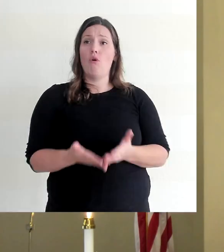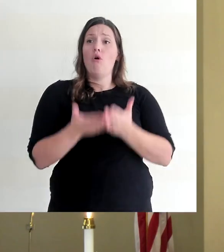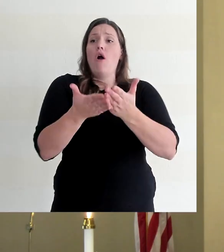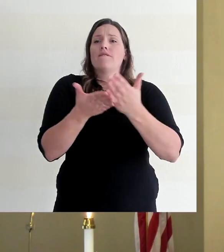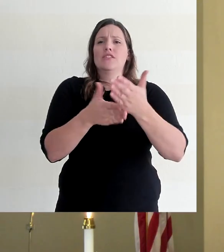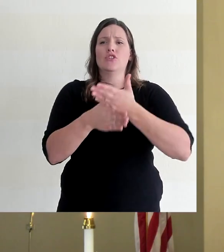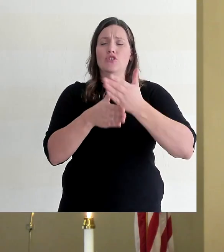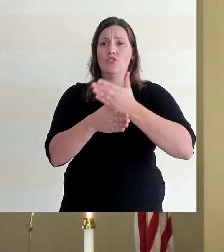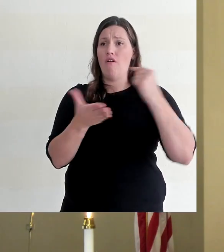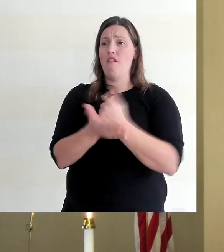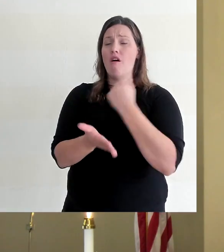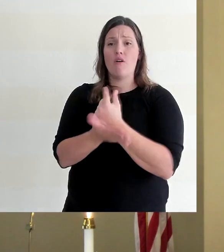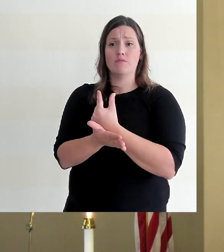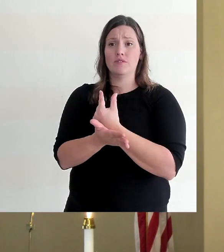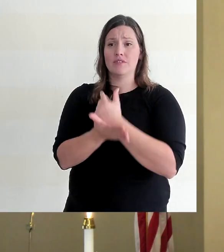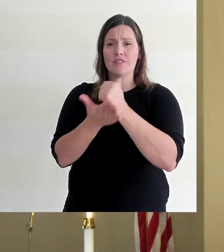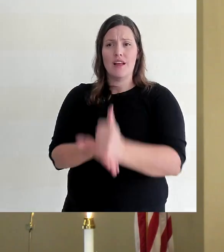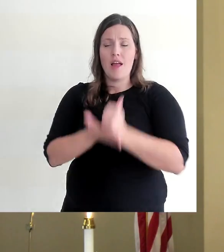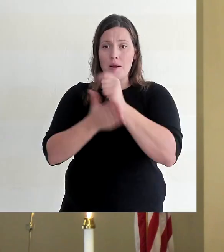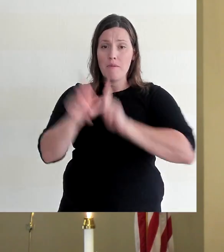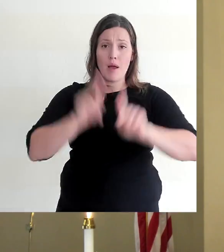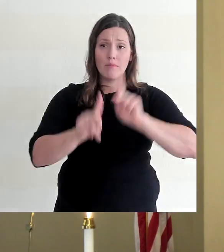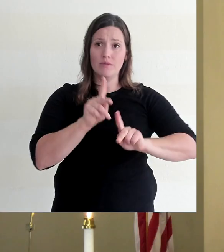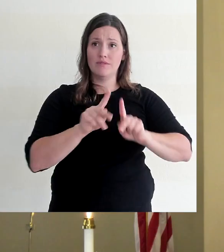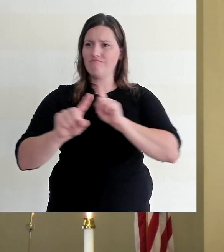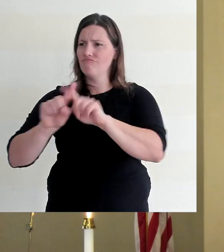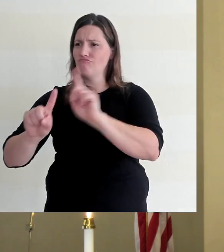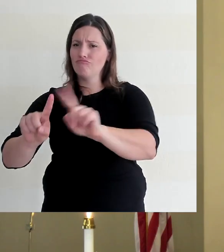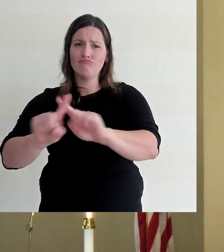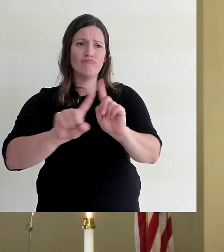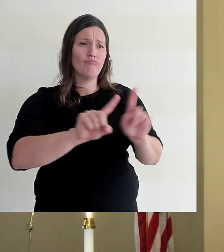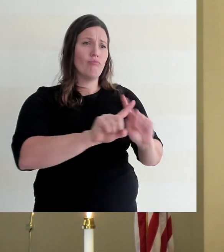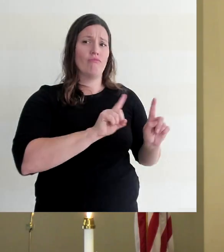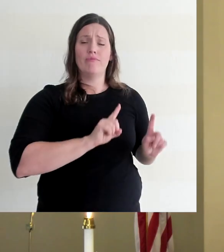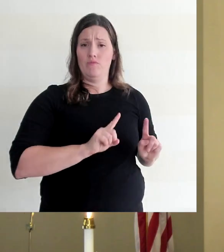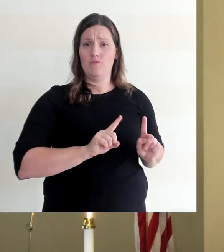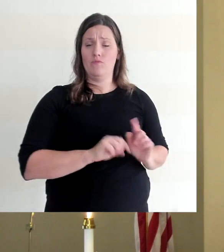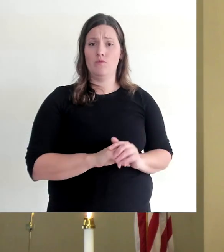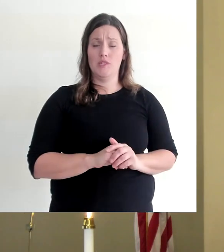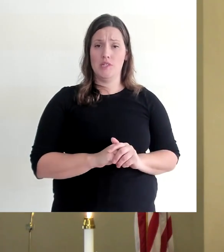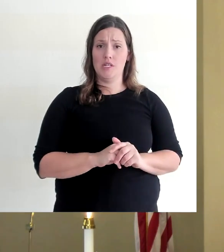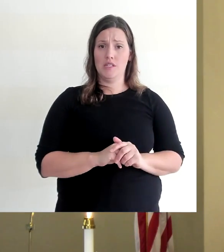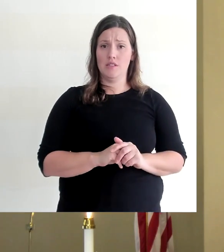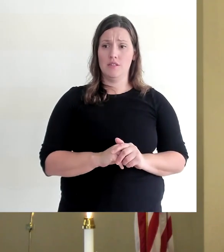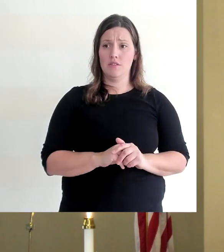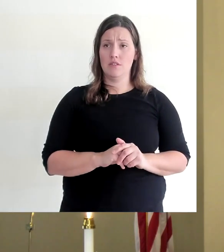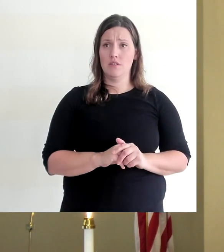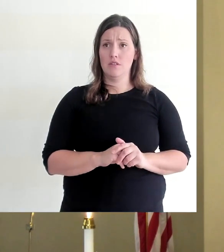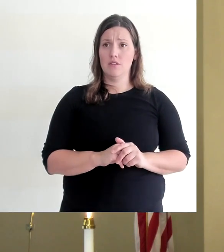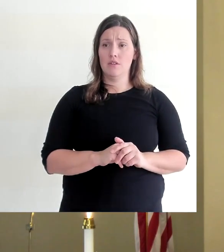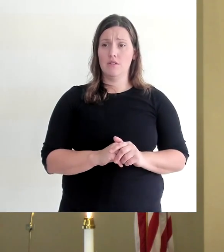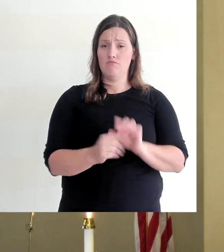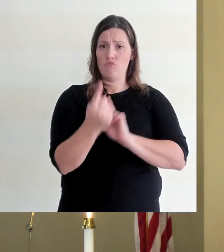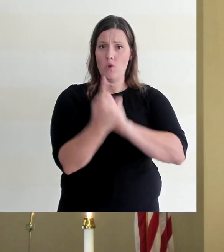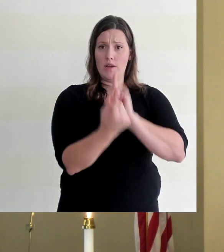used to share the gospel and to help people in many and various ways. As